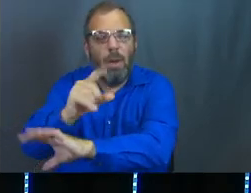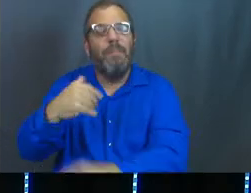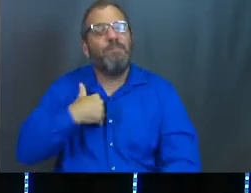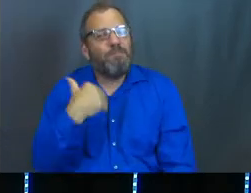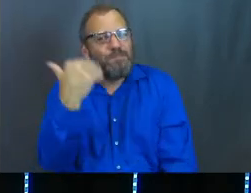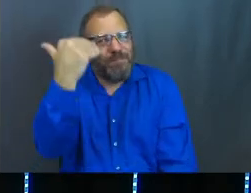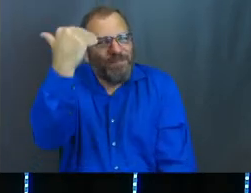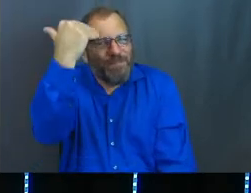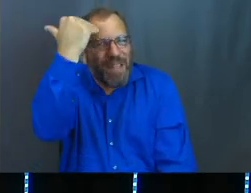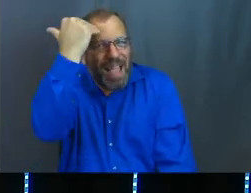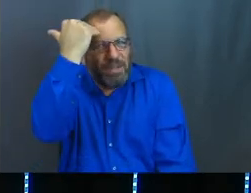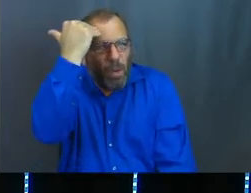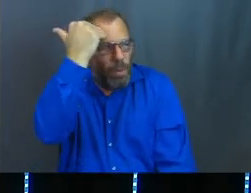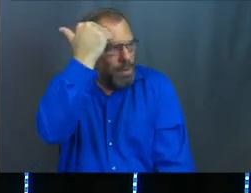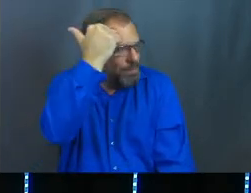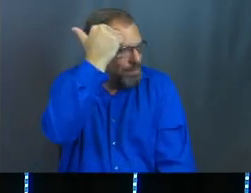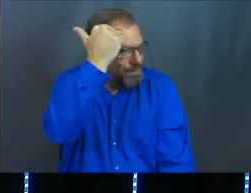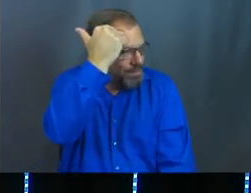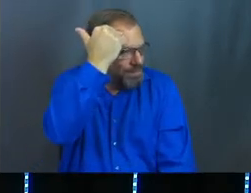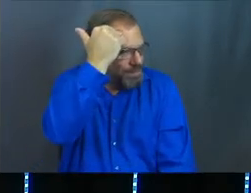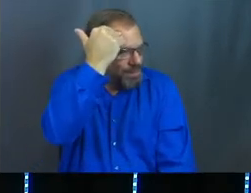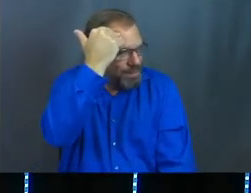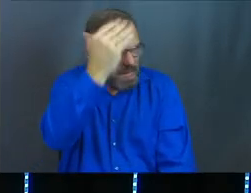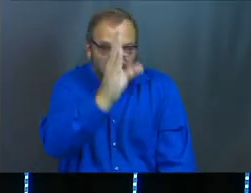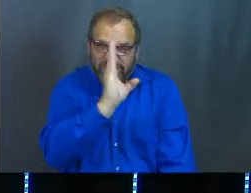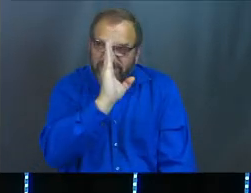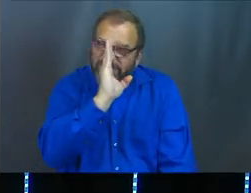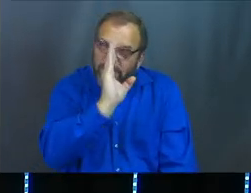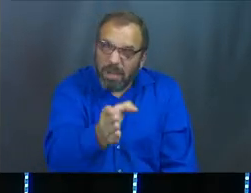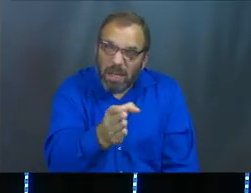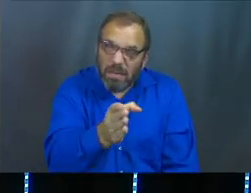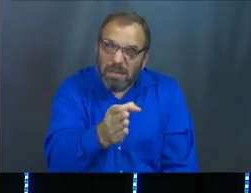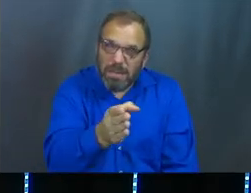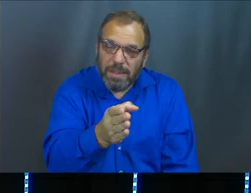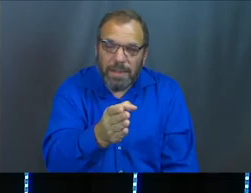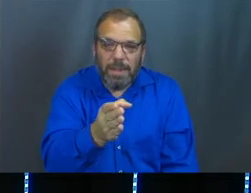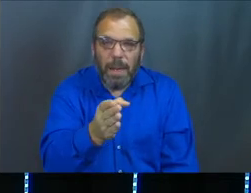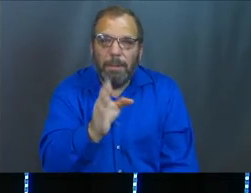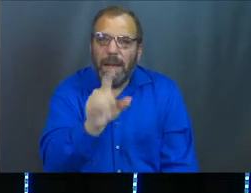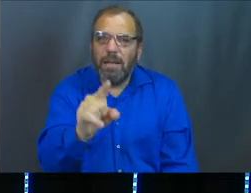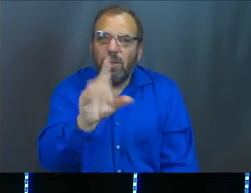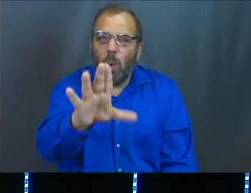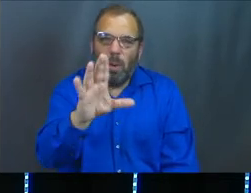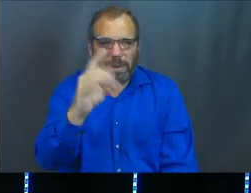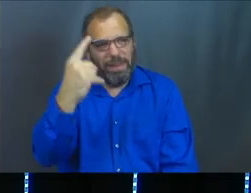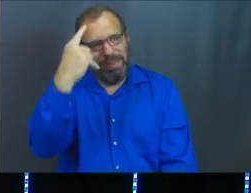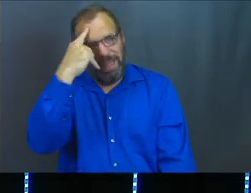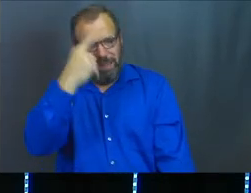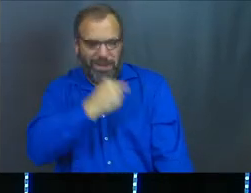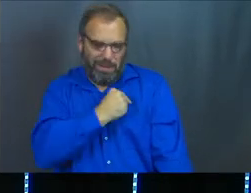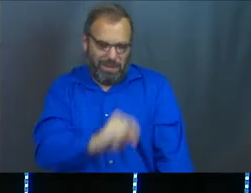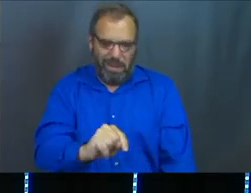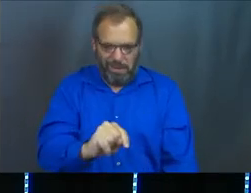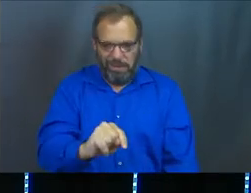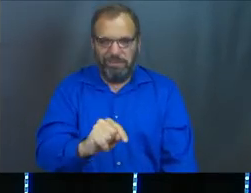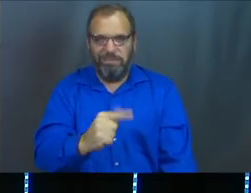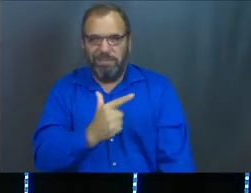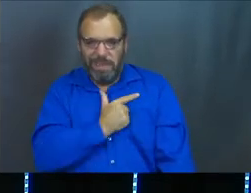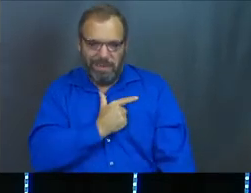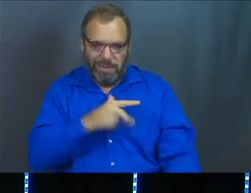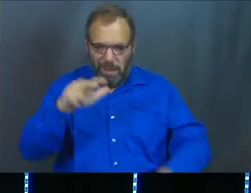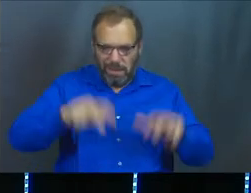I know that's blunt, but sometimes in our theology and in our clumsiness,